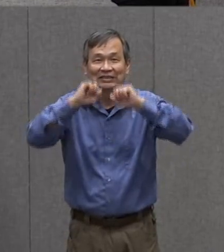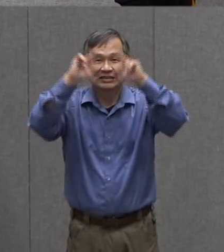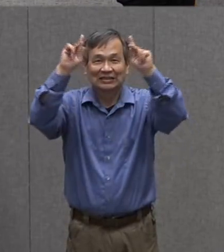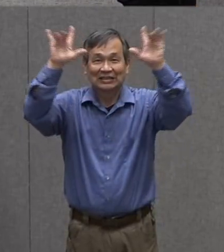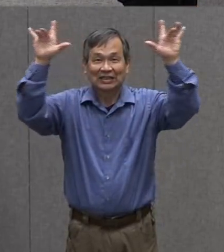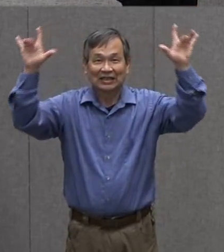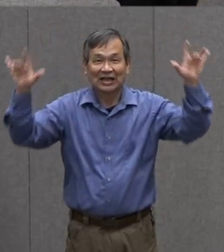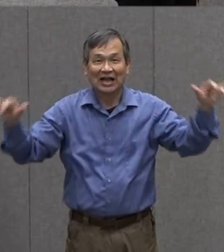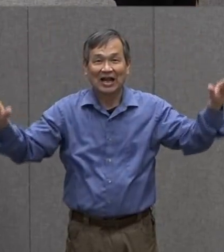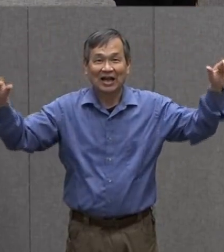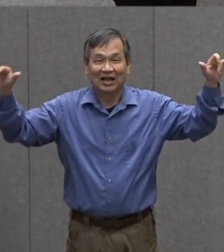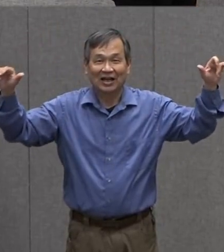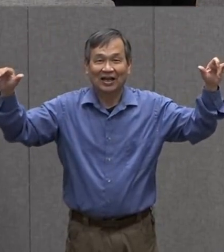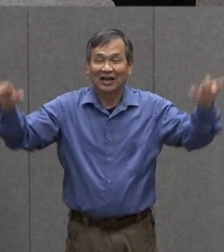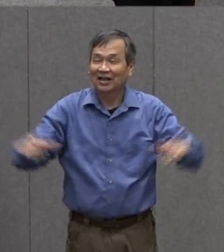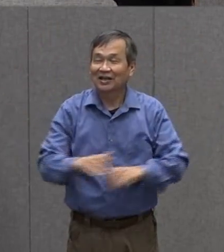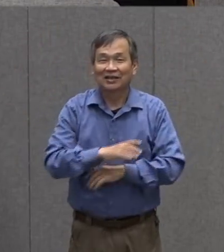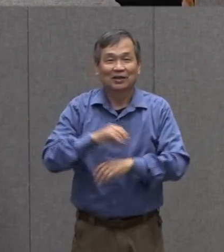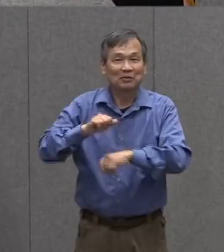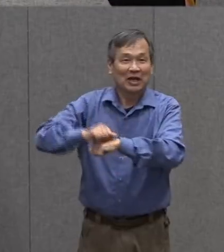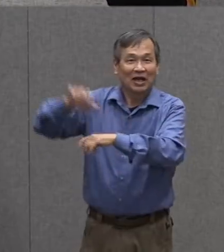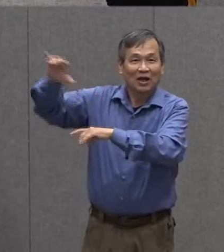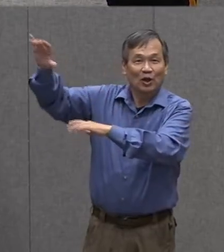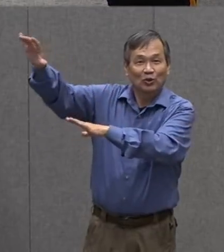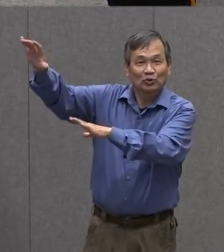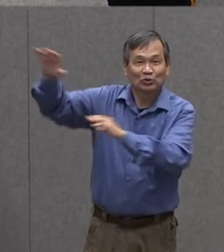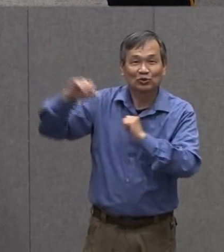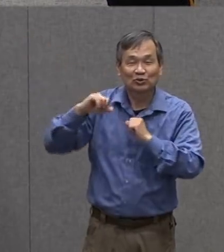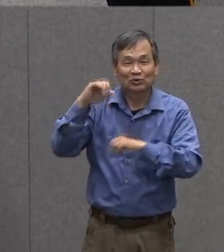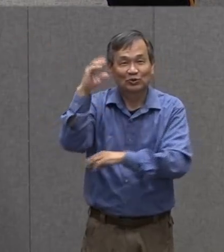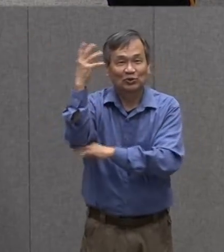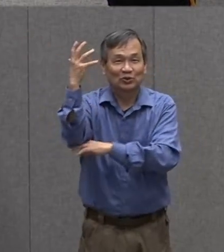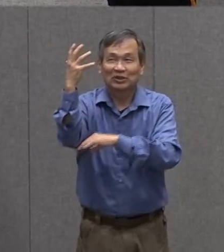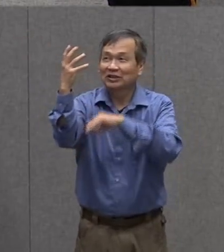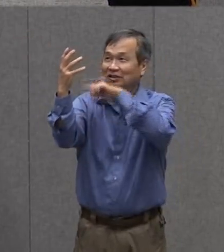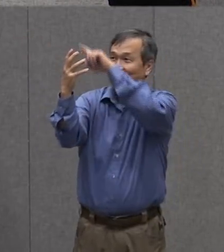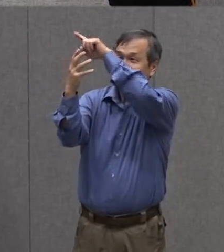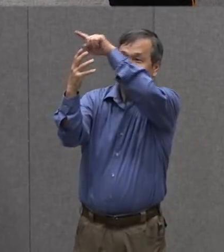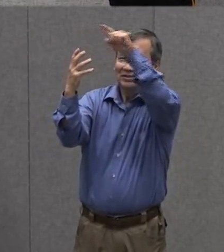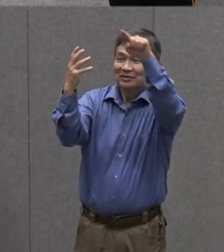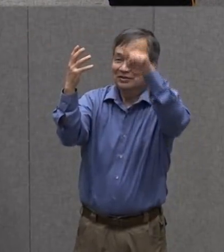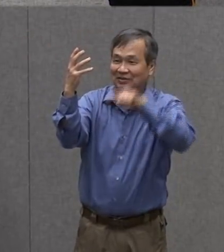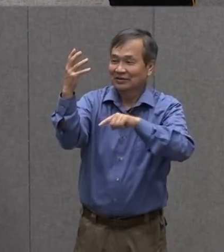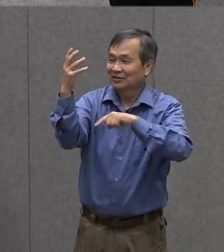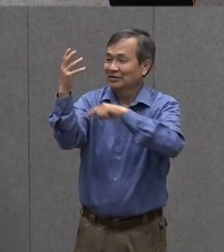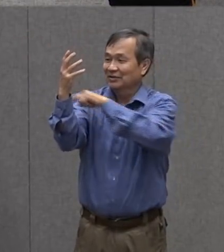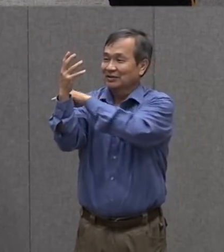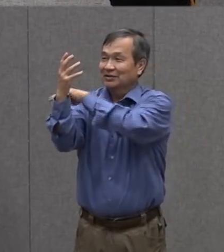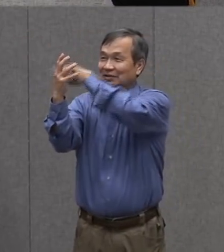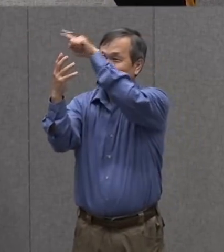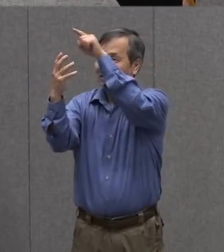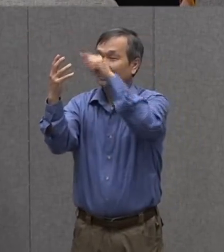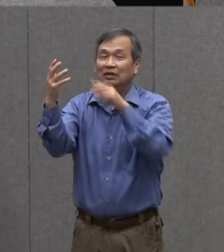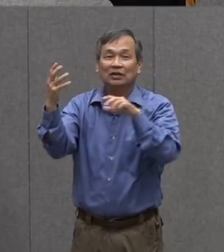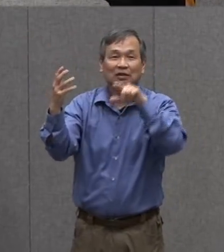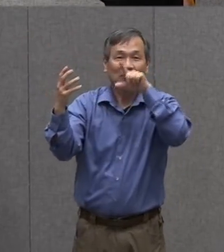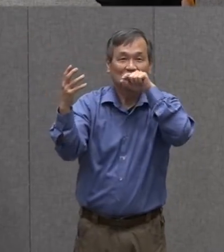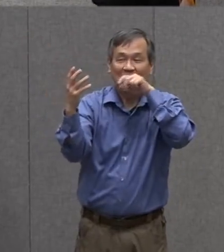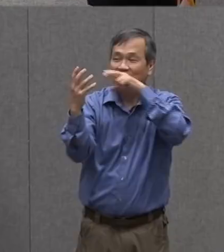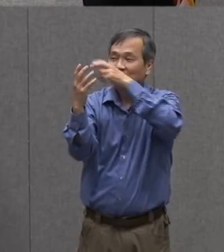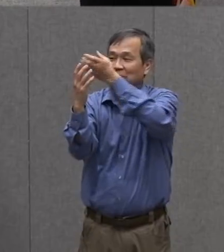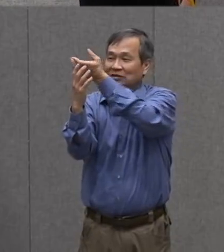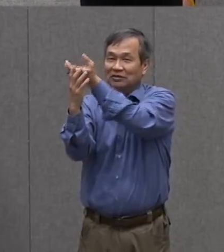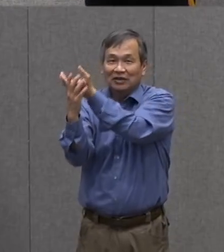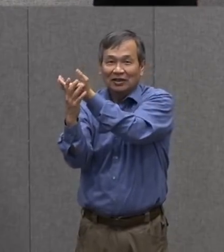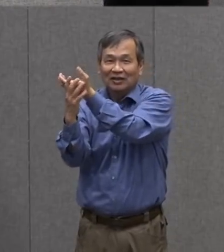mountains the tree the bird's nest so you don't really have to go very far but in this